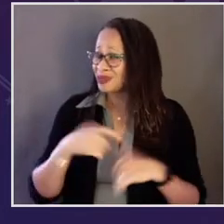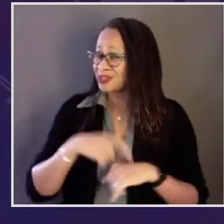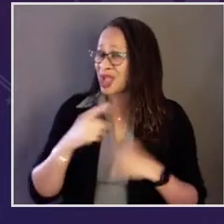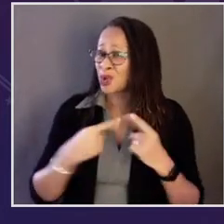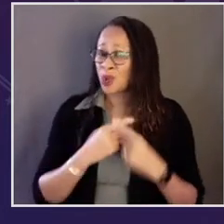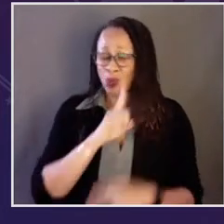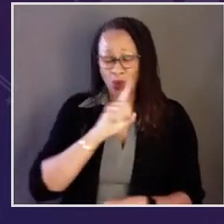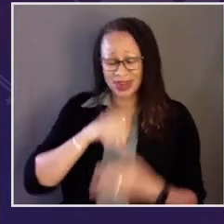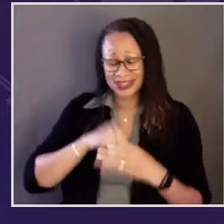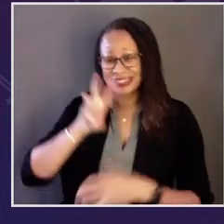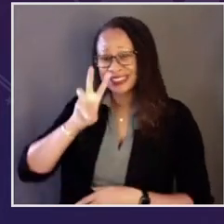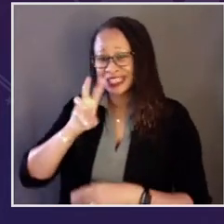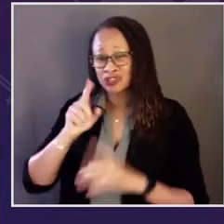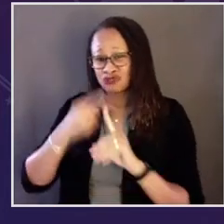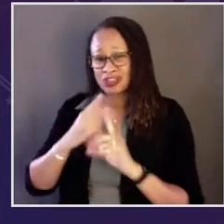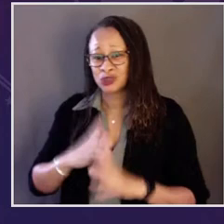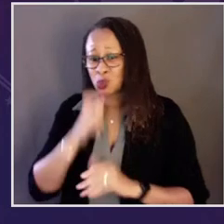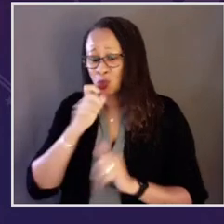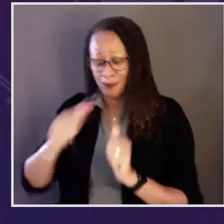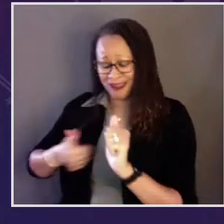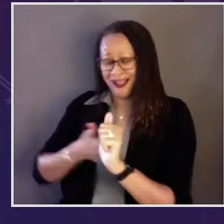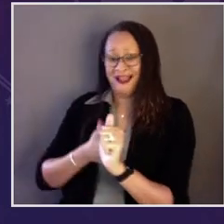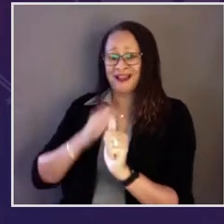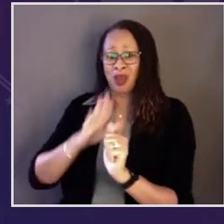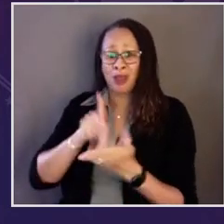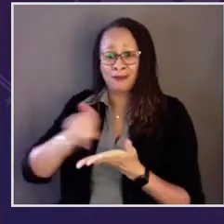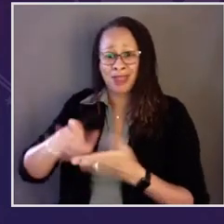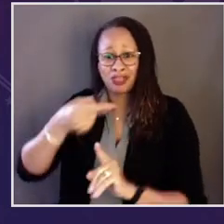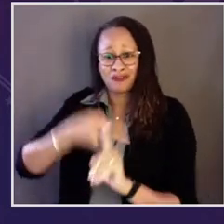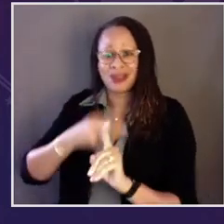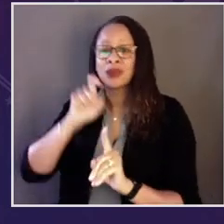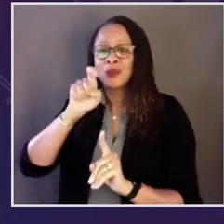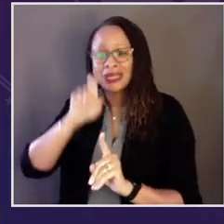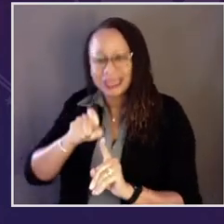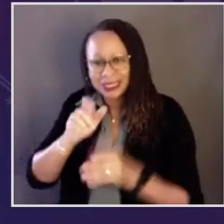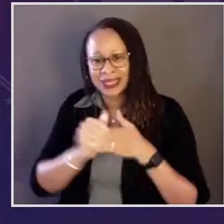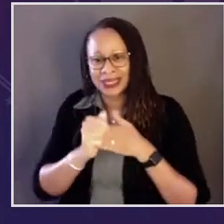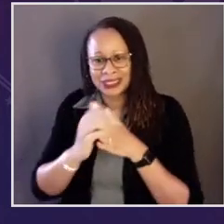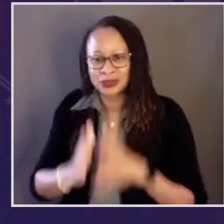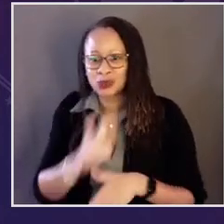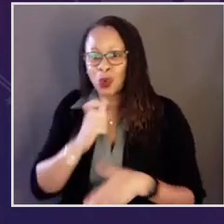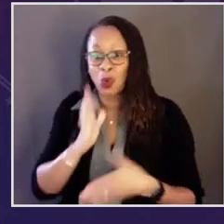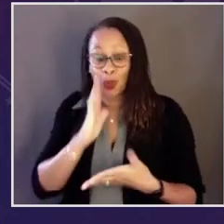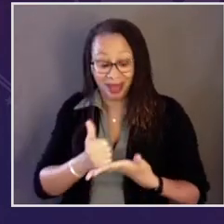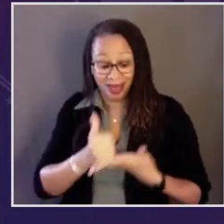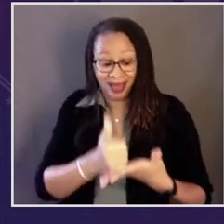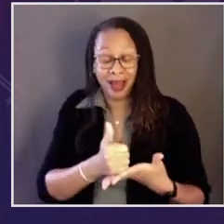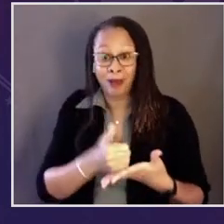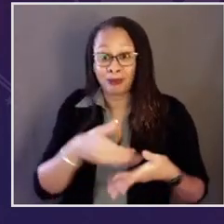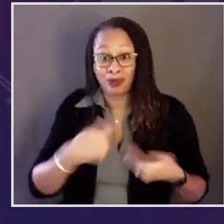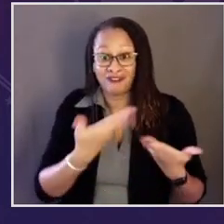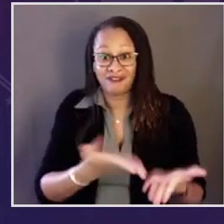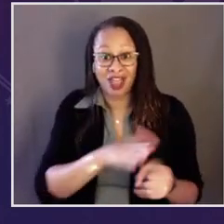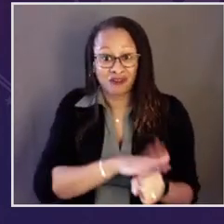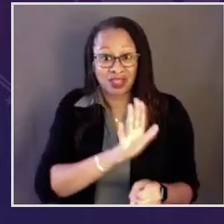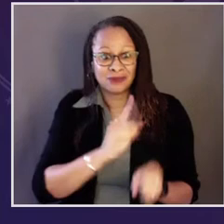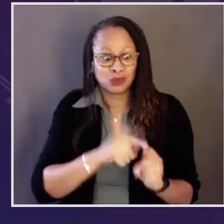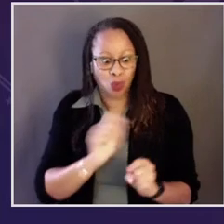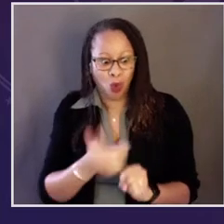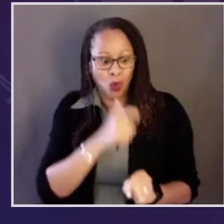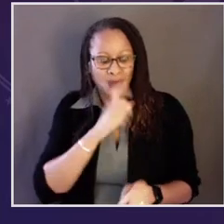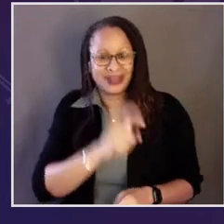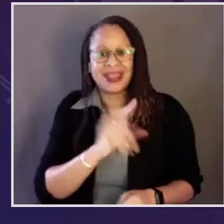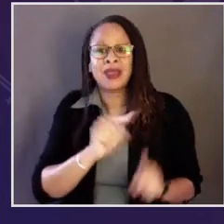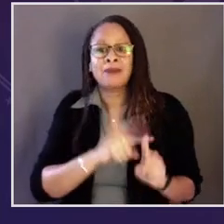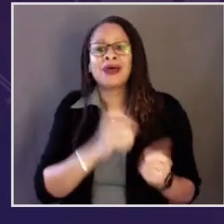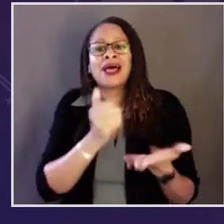United States of America. At a time when one in six renters are behind on rent, we need leaders